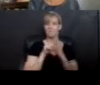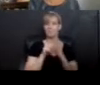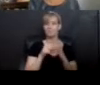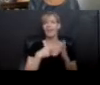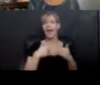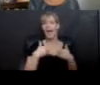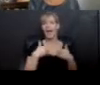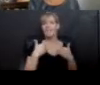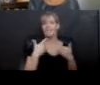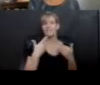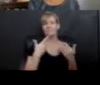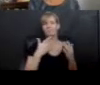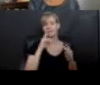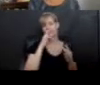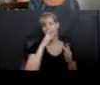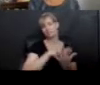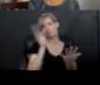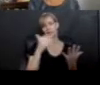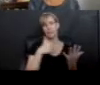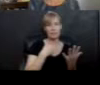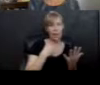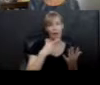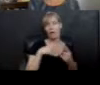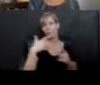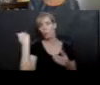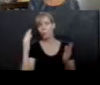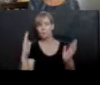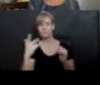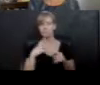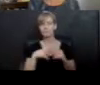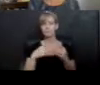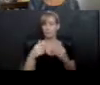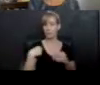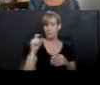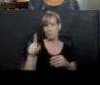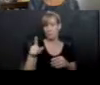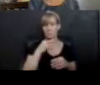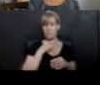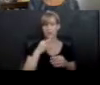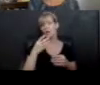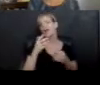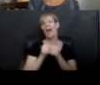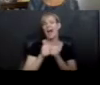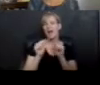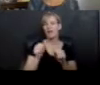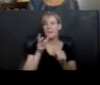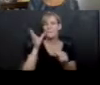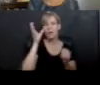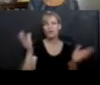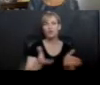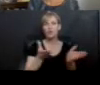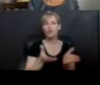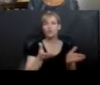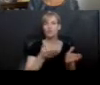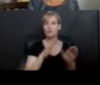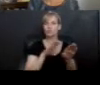to not so young. Is there anything that parents can do to encourage that sort of vocabulary building